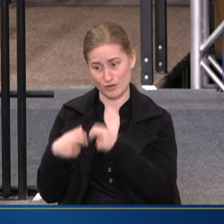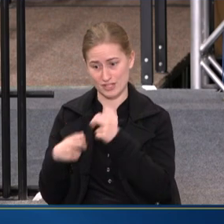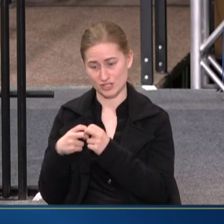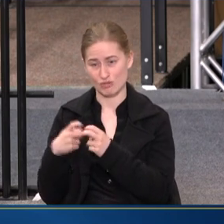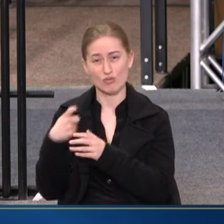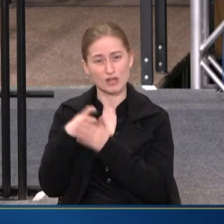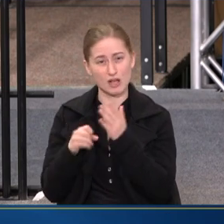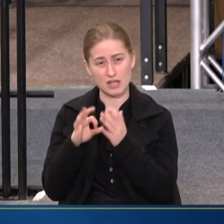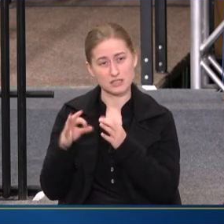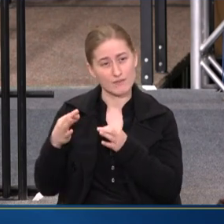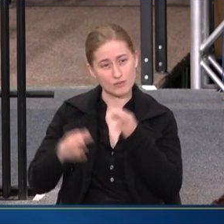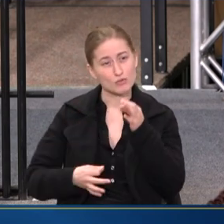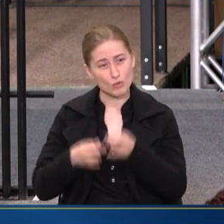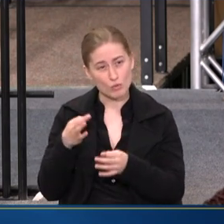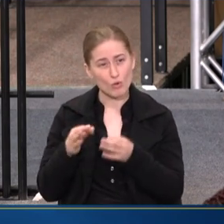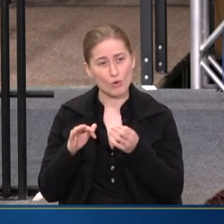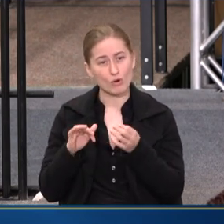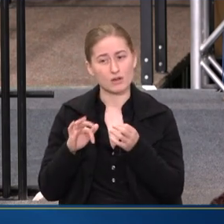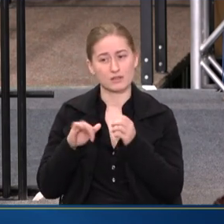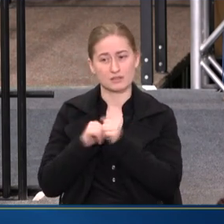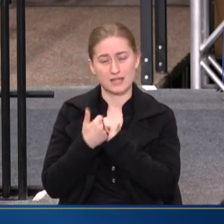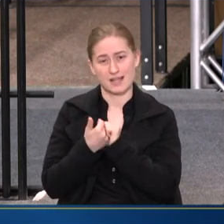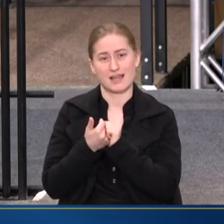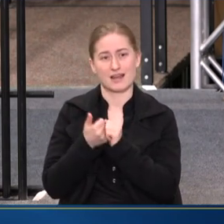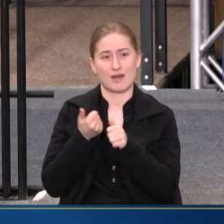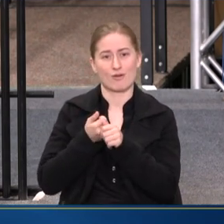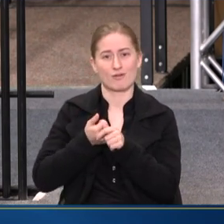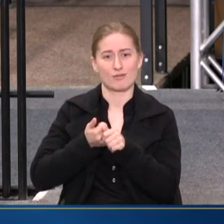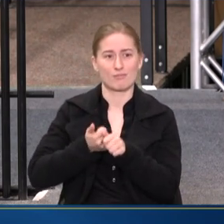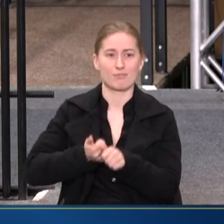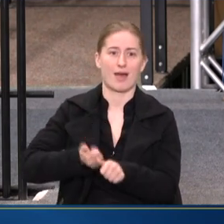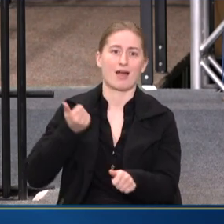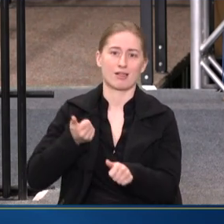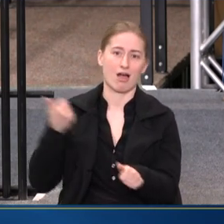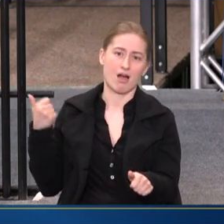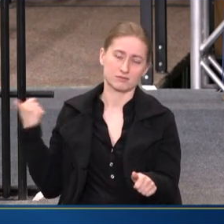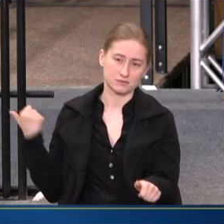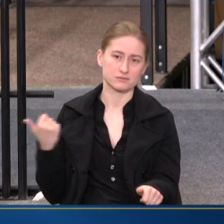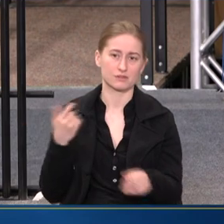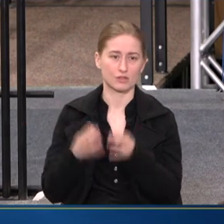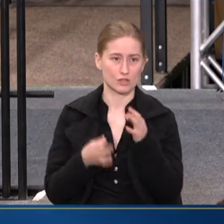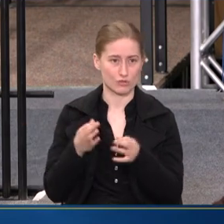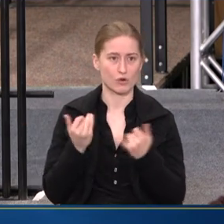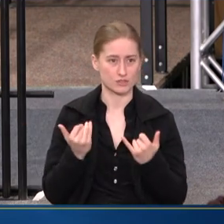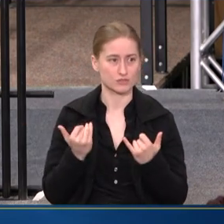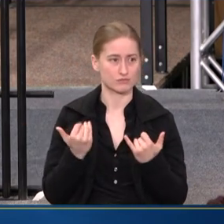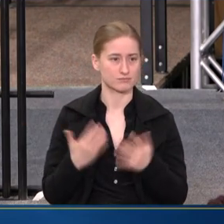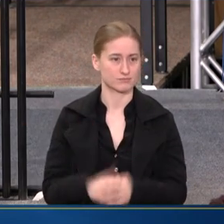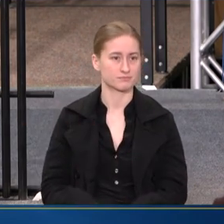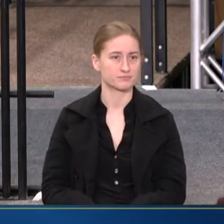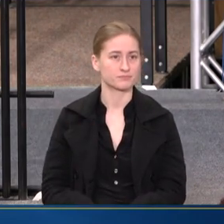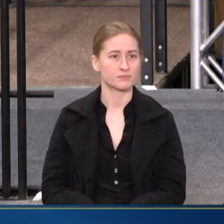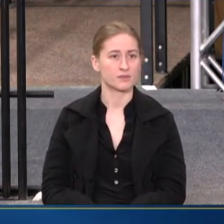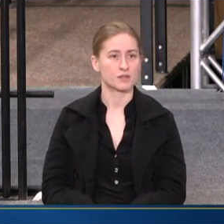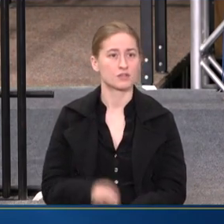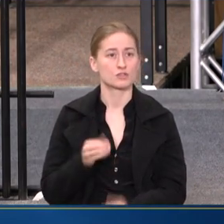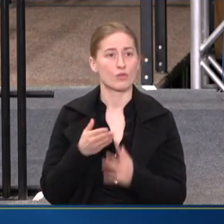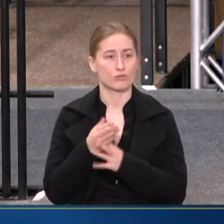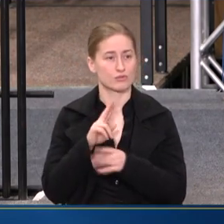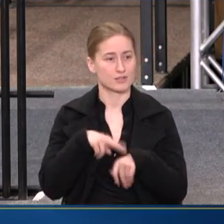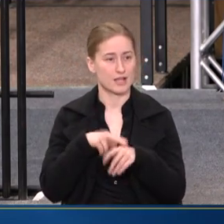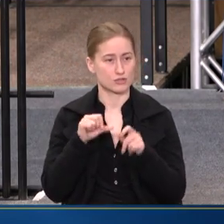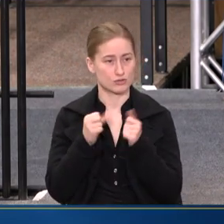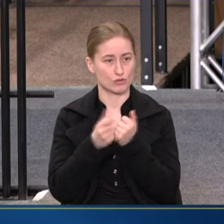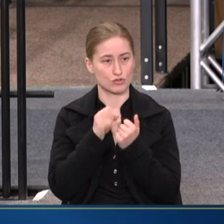of our courts and how backlogged, because of all this, our courts currently are. So, through the National